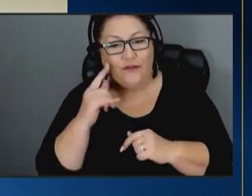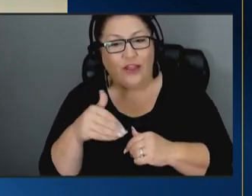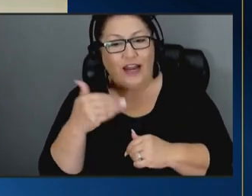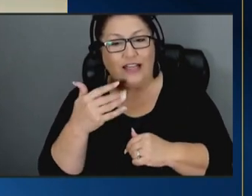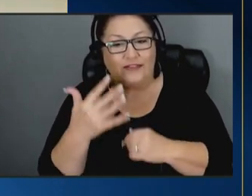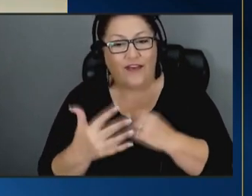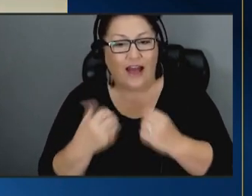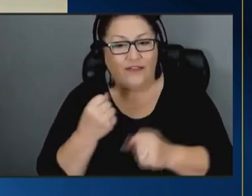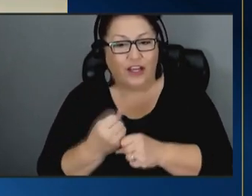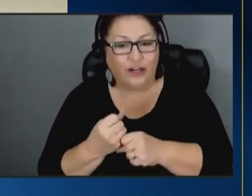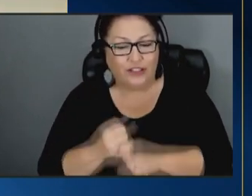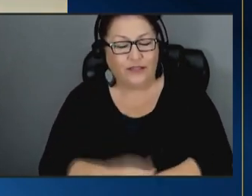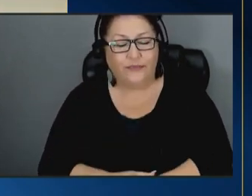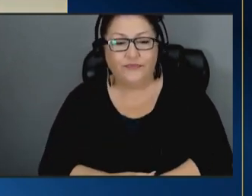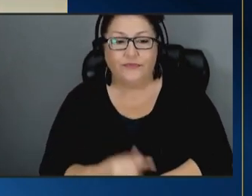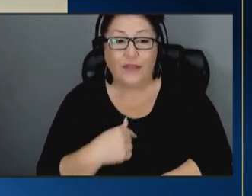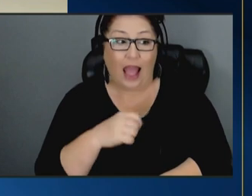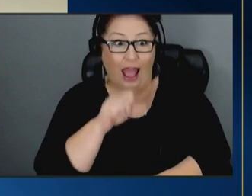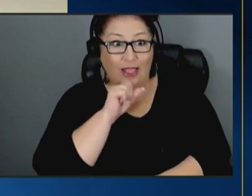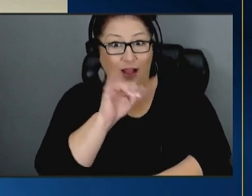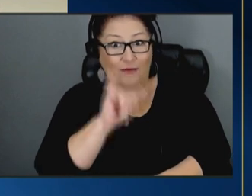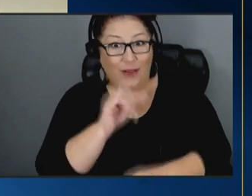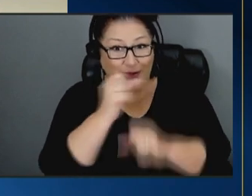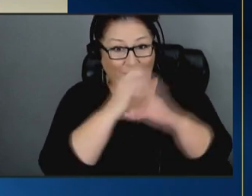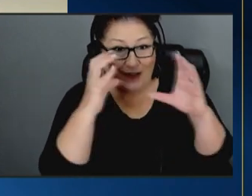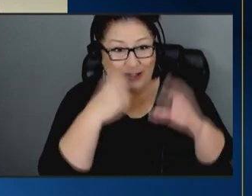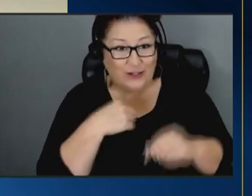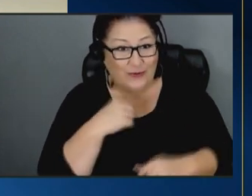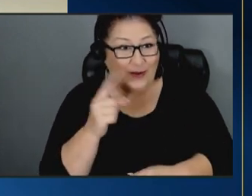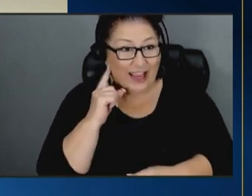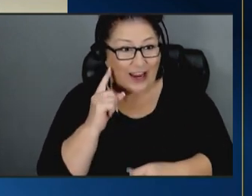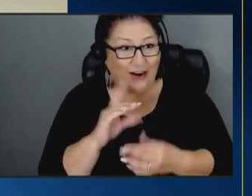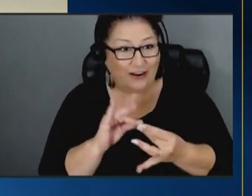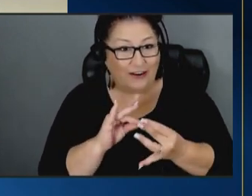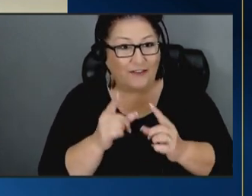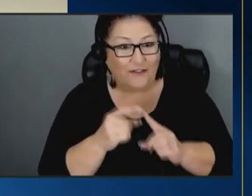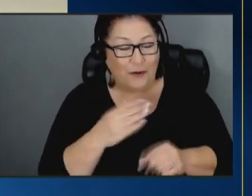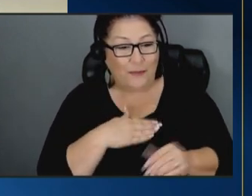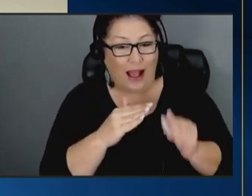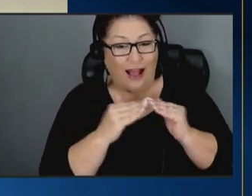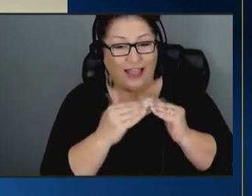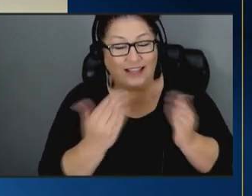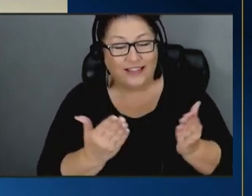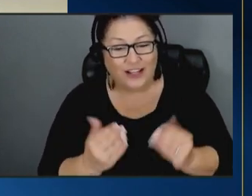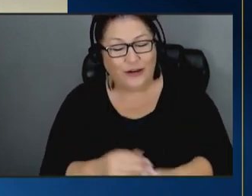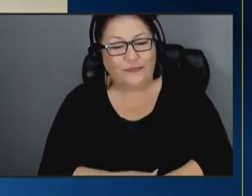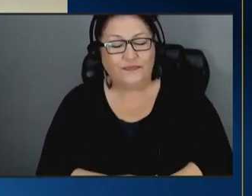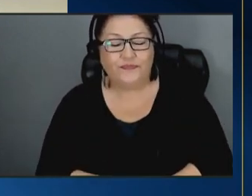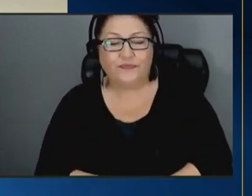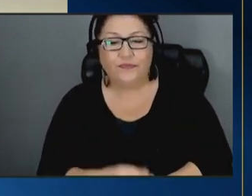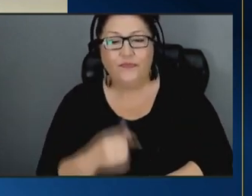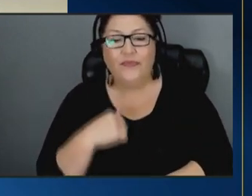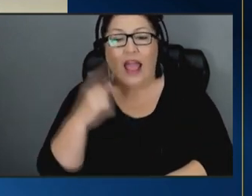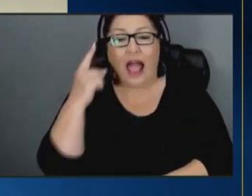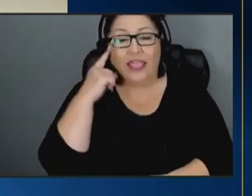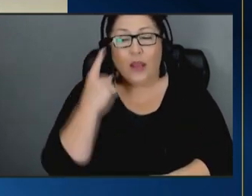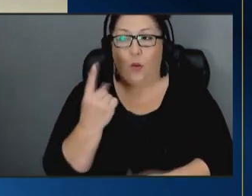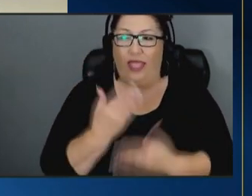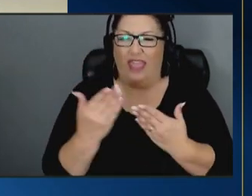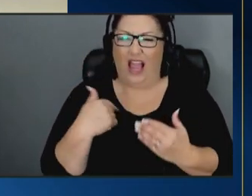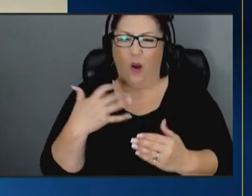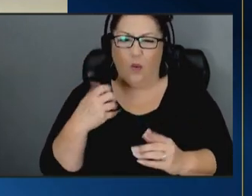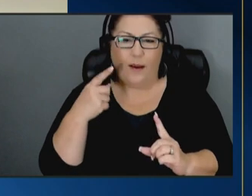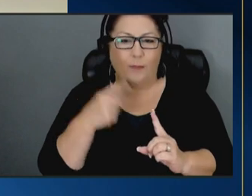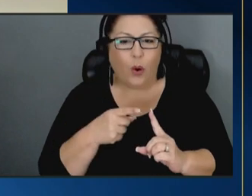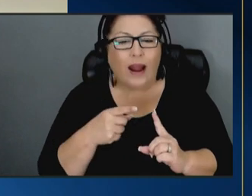well i love these visions that we're hearing um from my my colleagues here um i think one thing i want to point out is